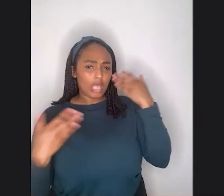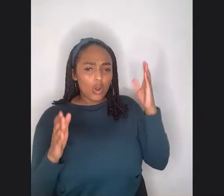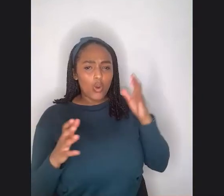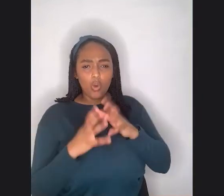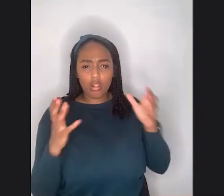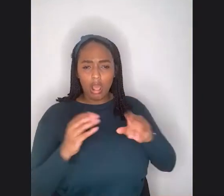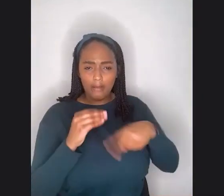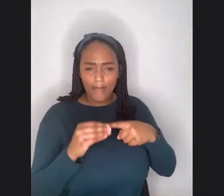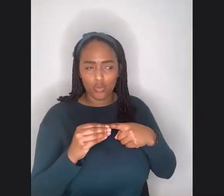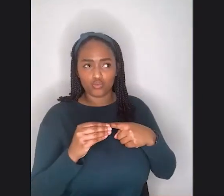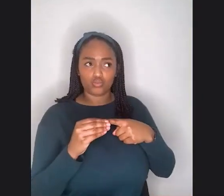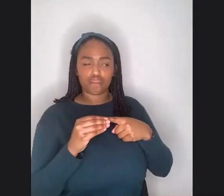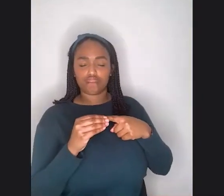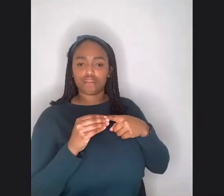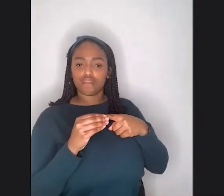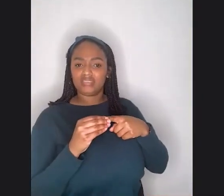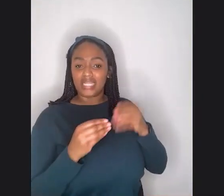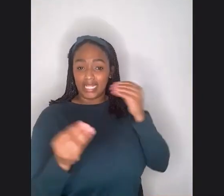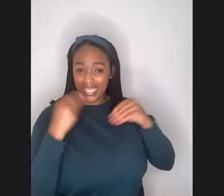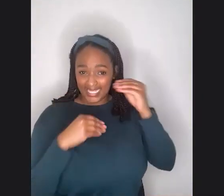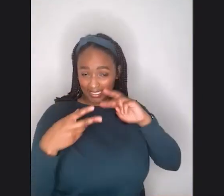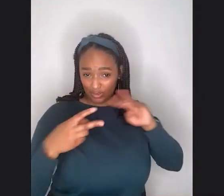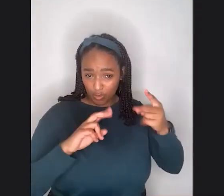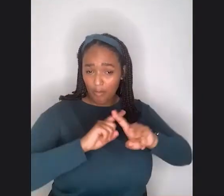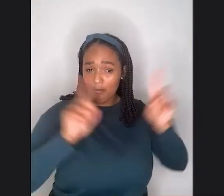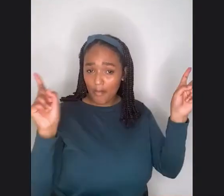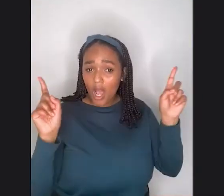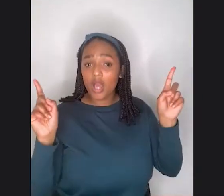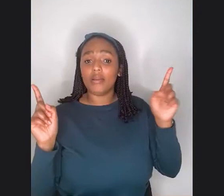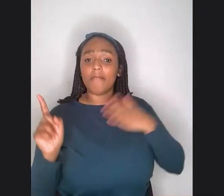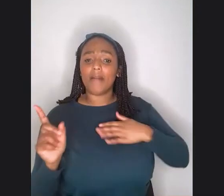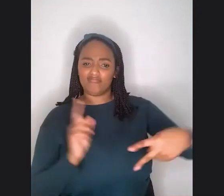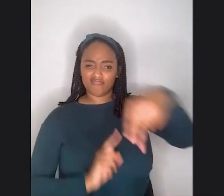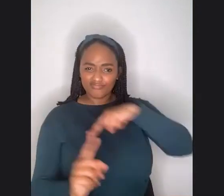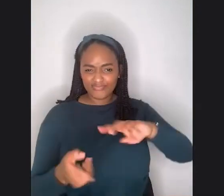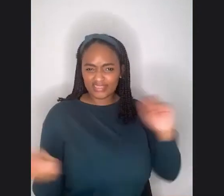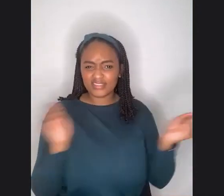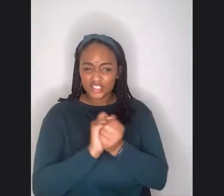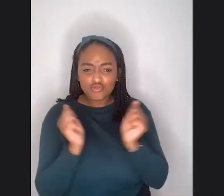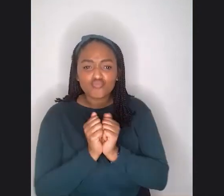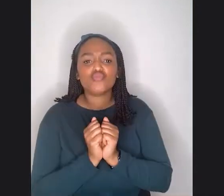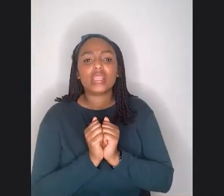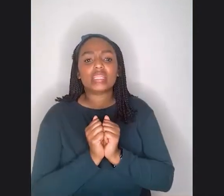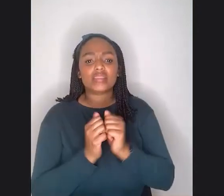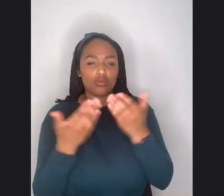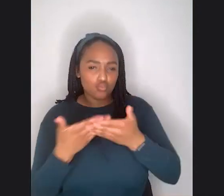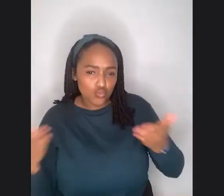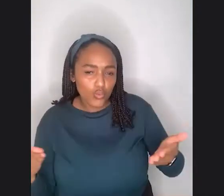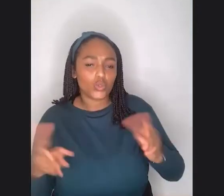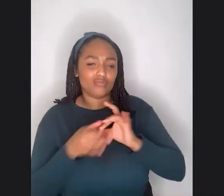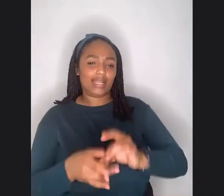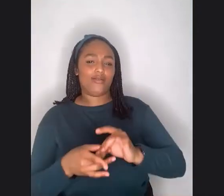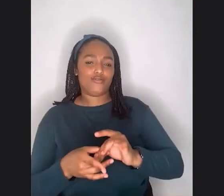that have replaced all of these points of view ahead. Yeah. Um,